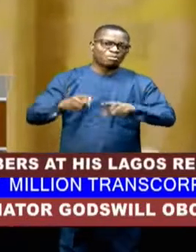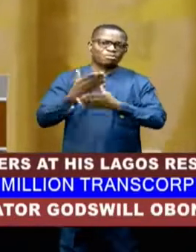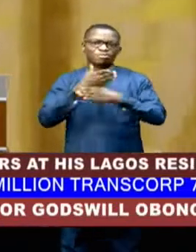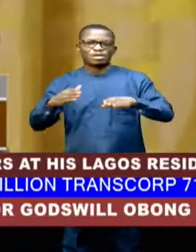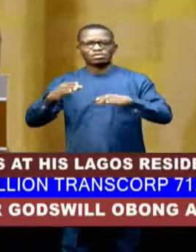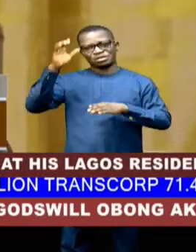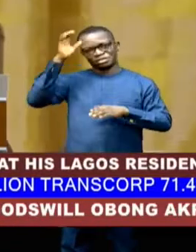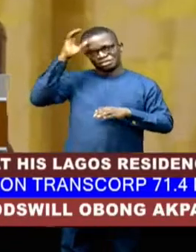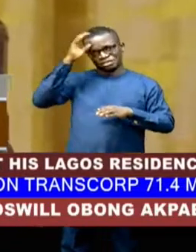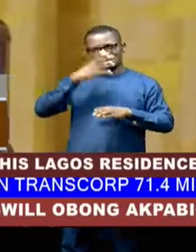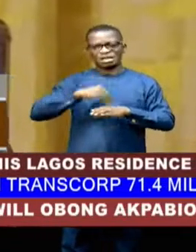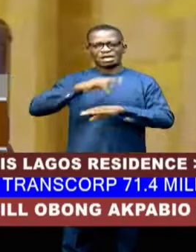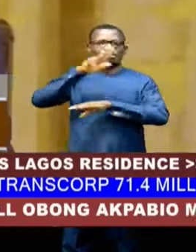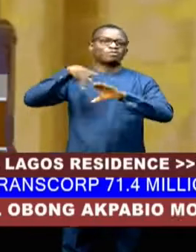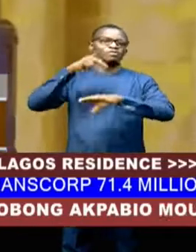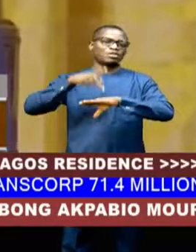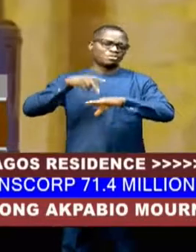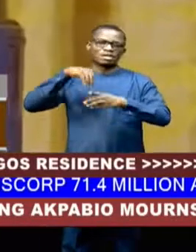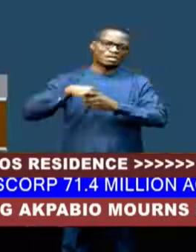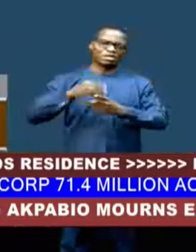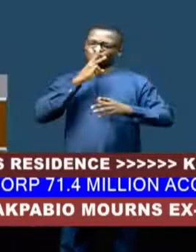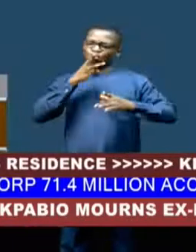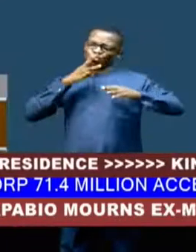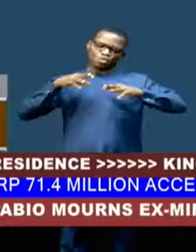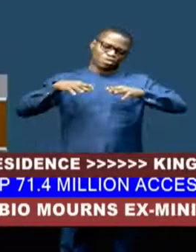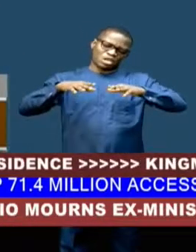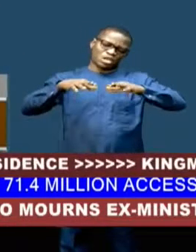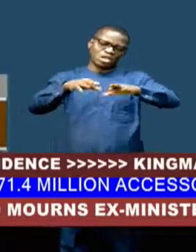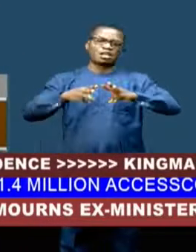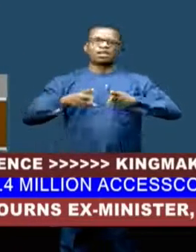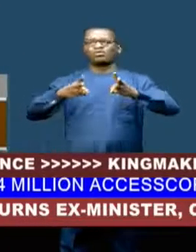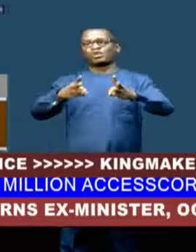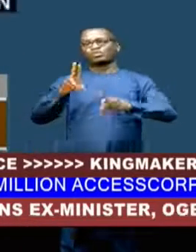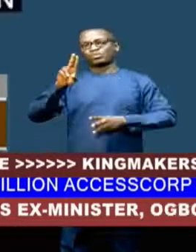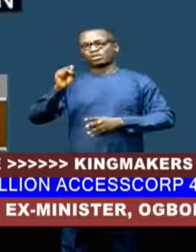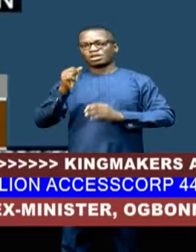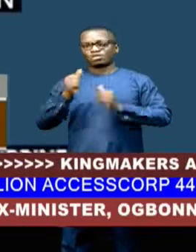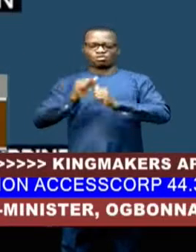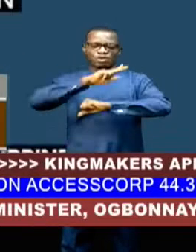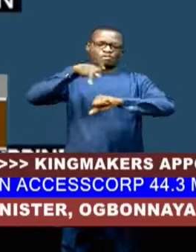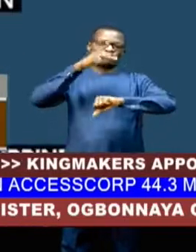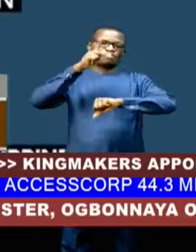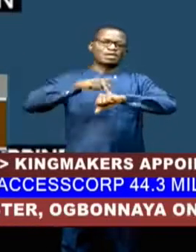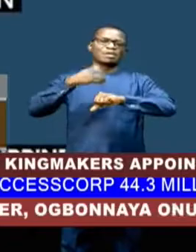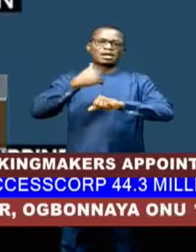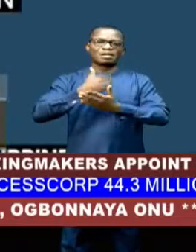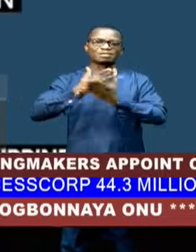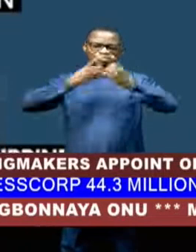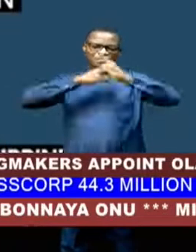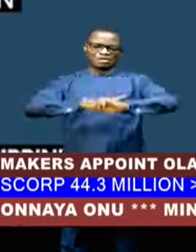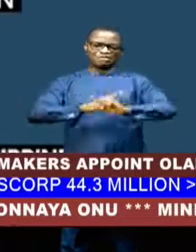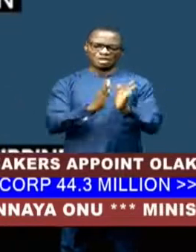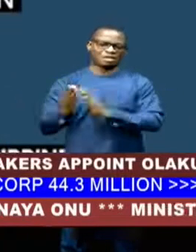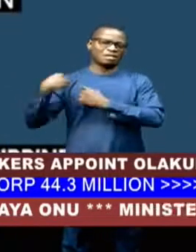guard vessels in the disputed waterway. The U.S. and Philippines have had a mutual defense treaty in place since